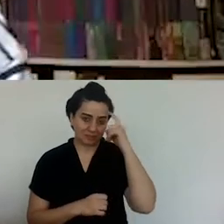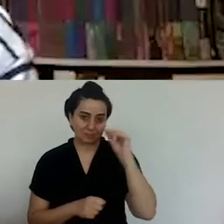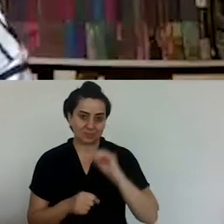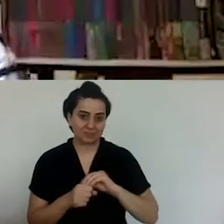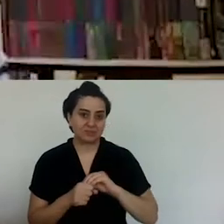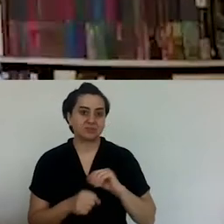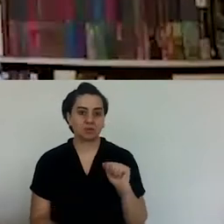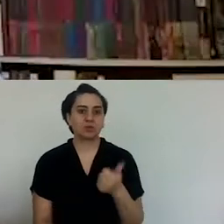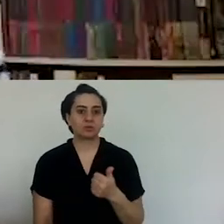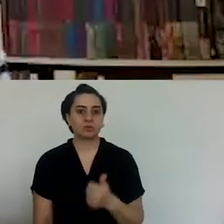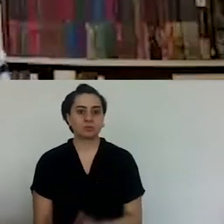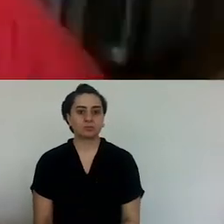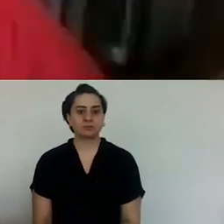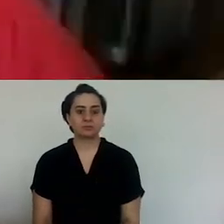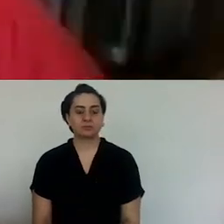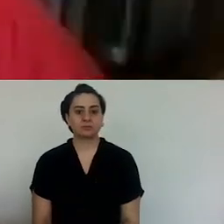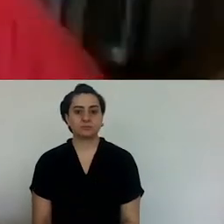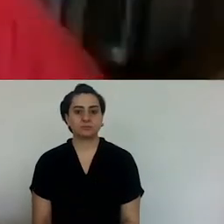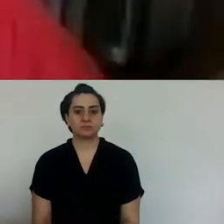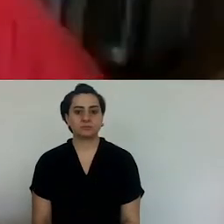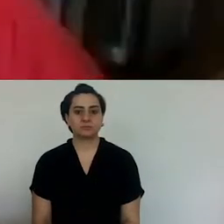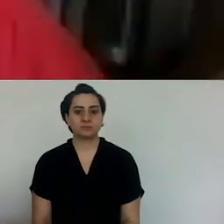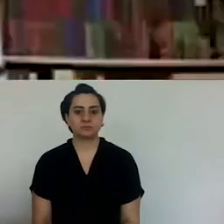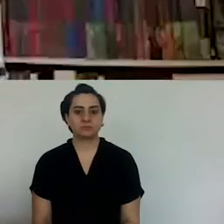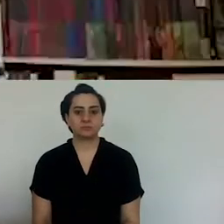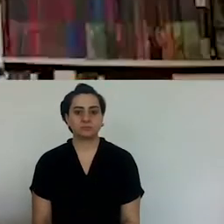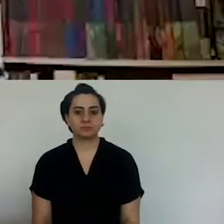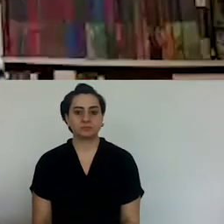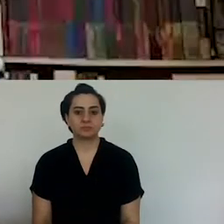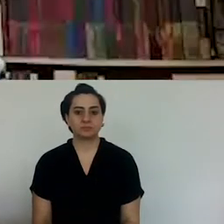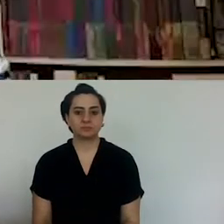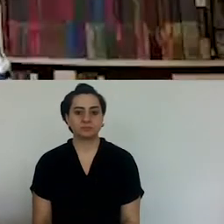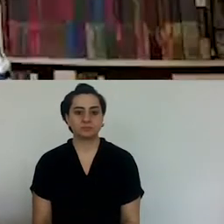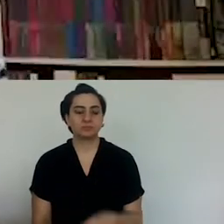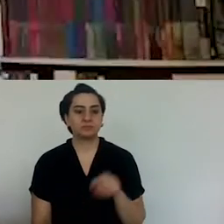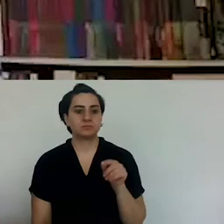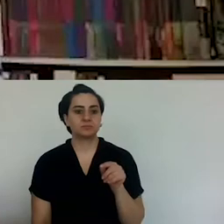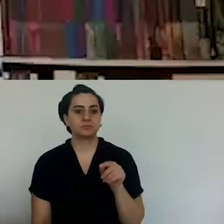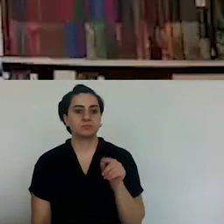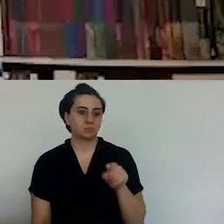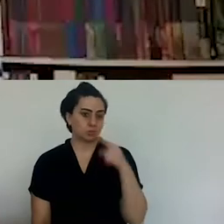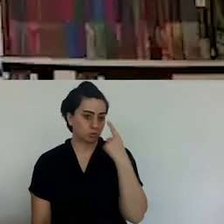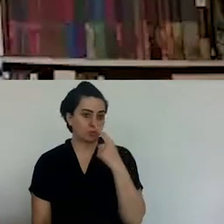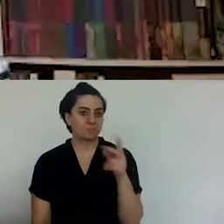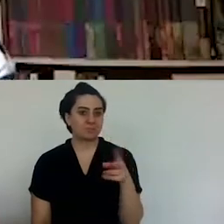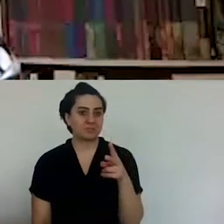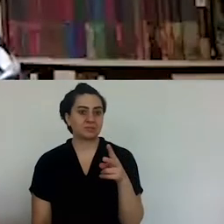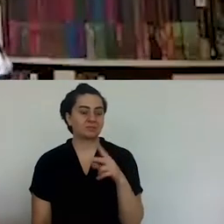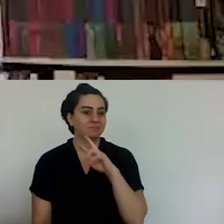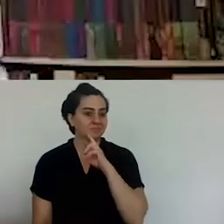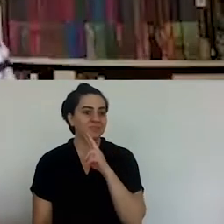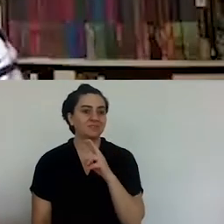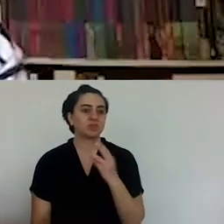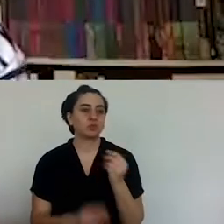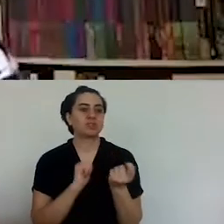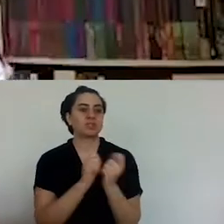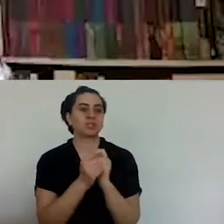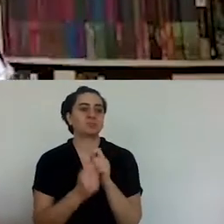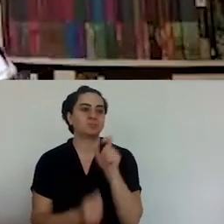And not only to allow basically the blue fish to grow and become